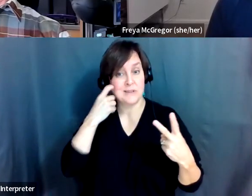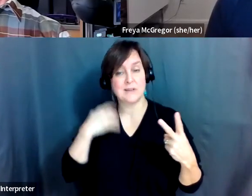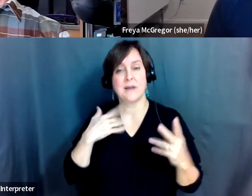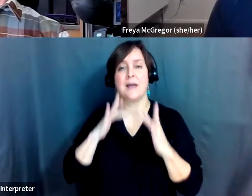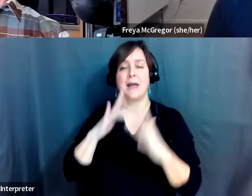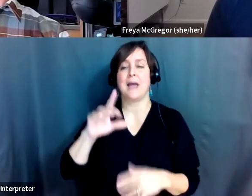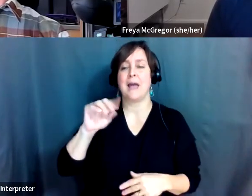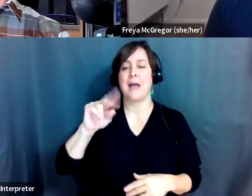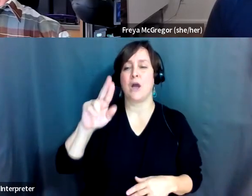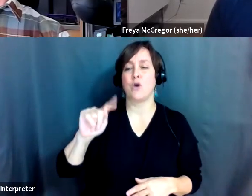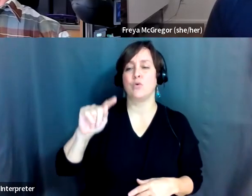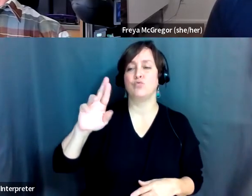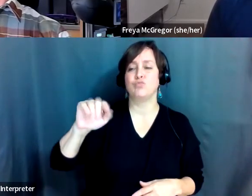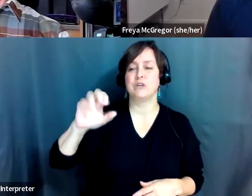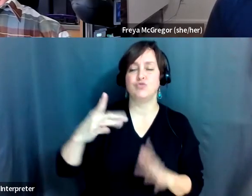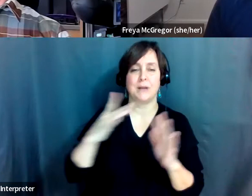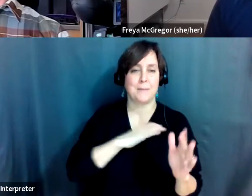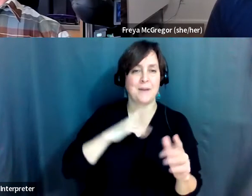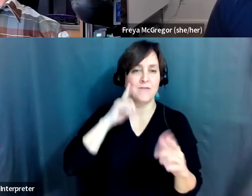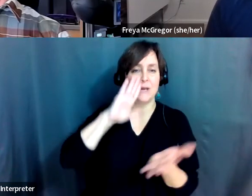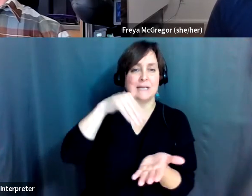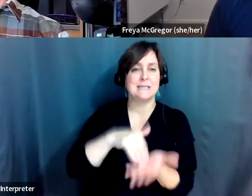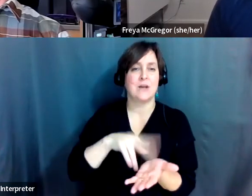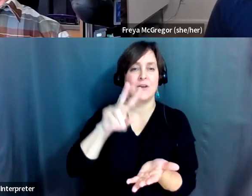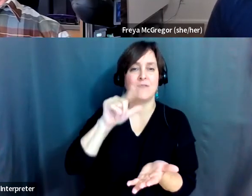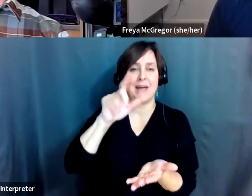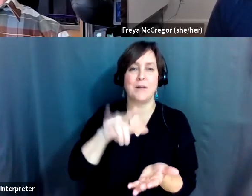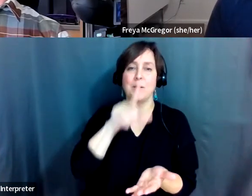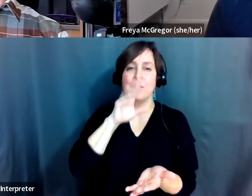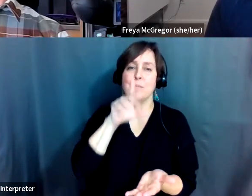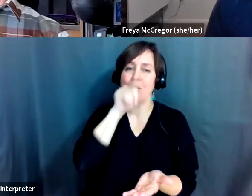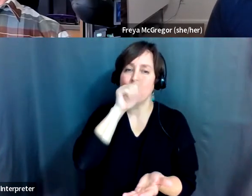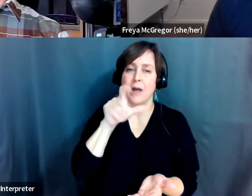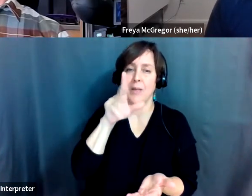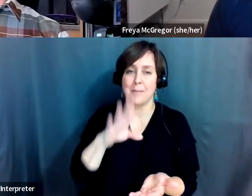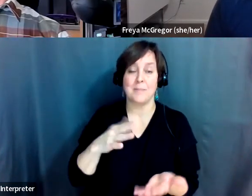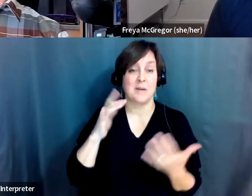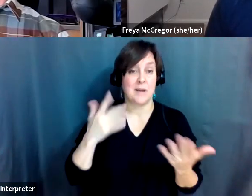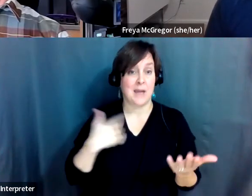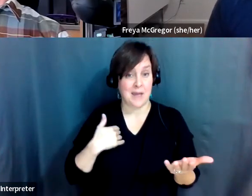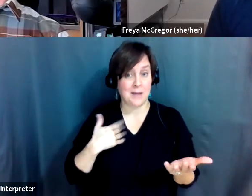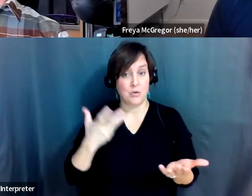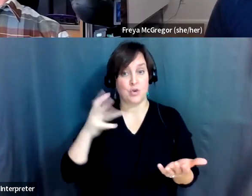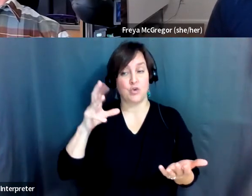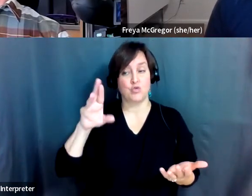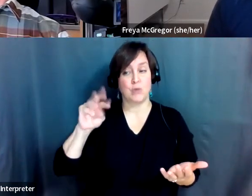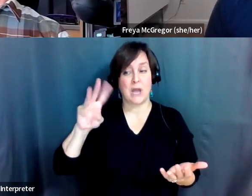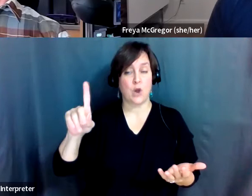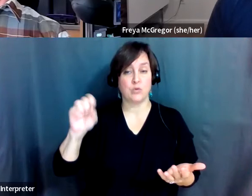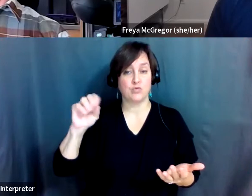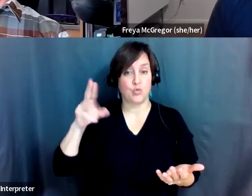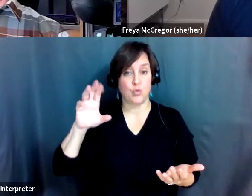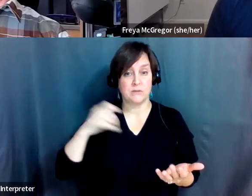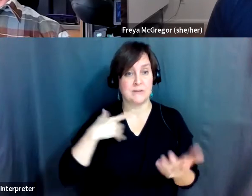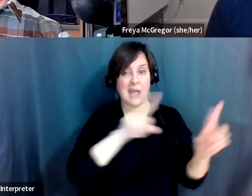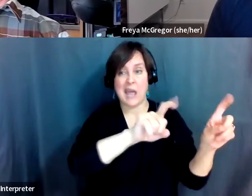And we're doing the same thing and I'm crowdsourcing it. So I'm asking, um, all the members to get